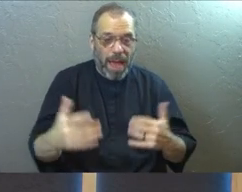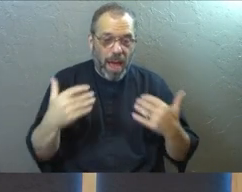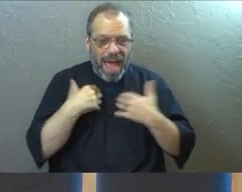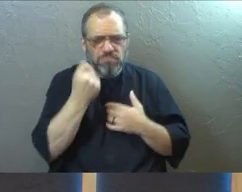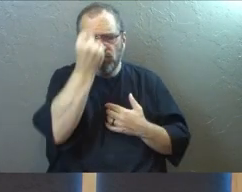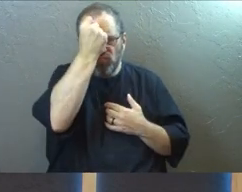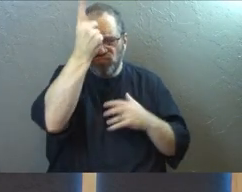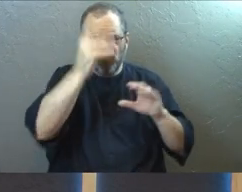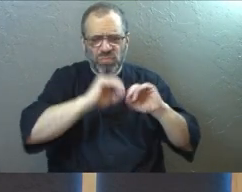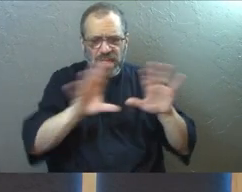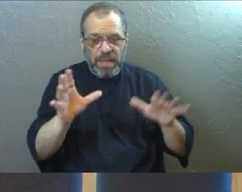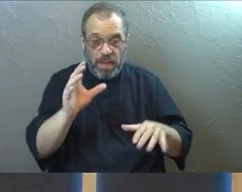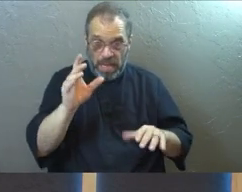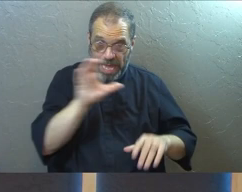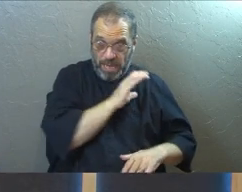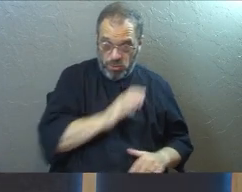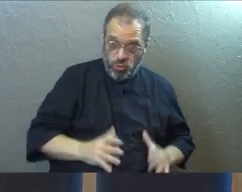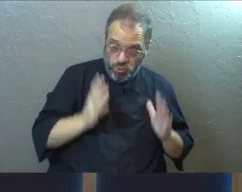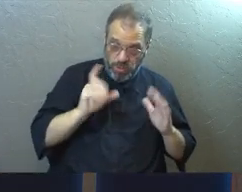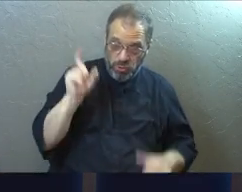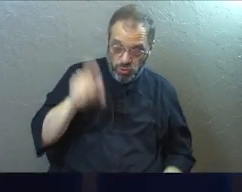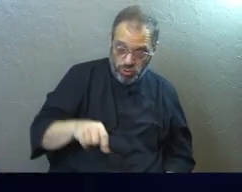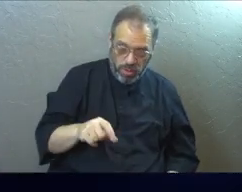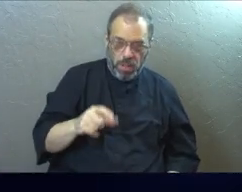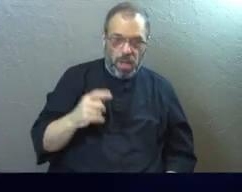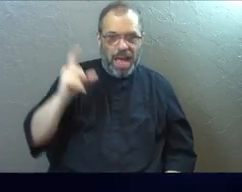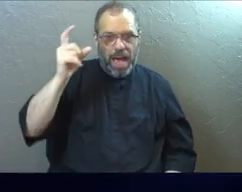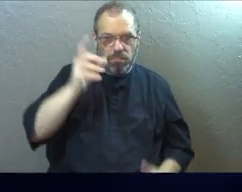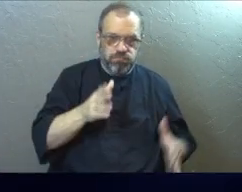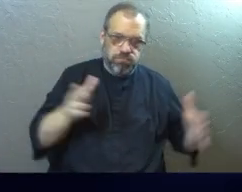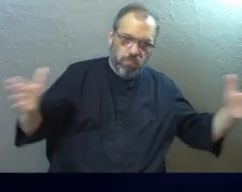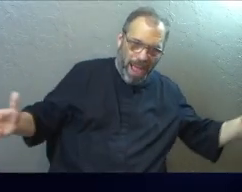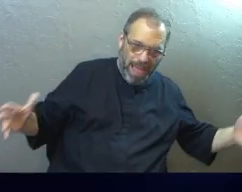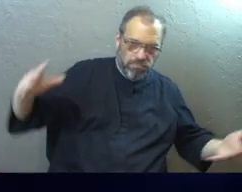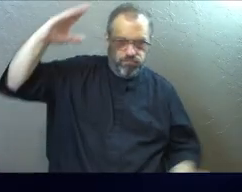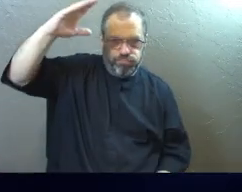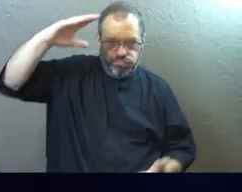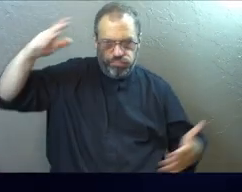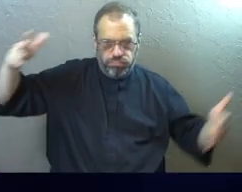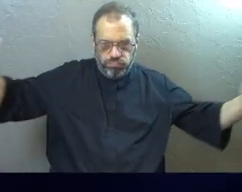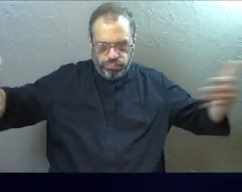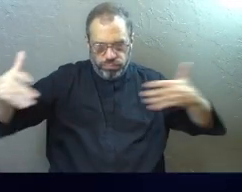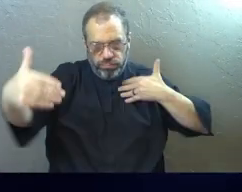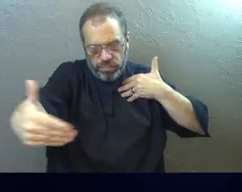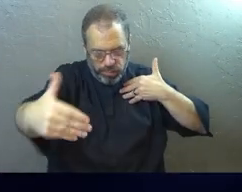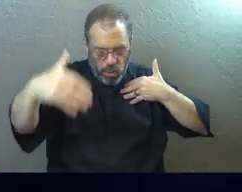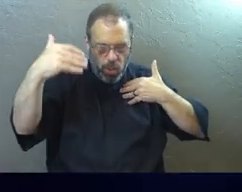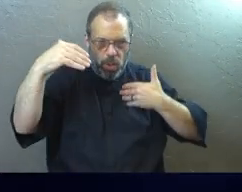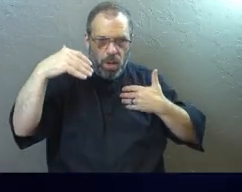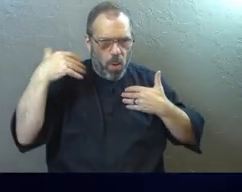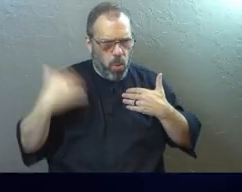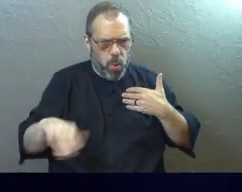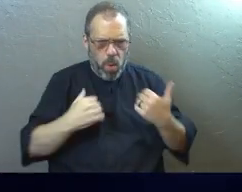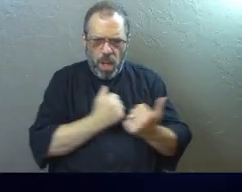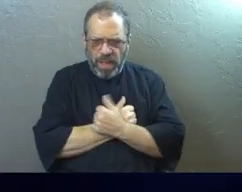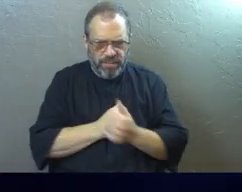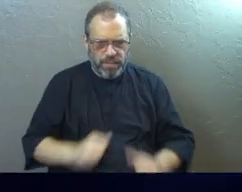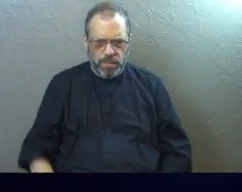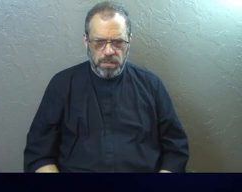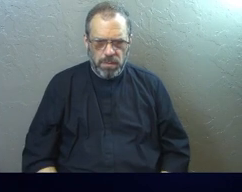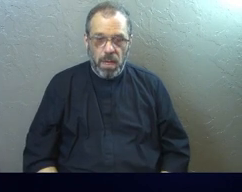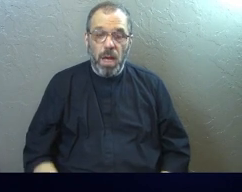to understand, as all God's people should, how wide, how long, how high, and how deep his love is.